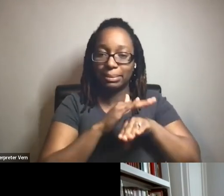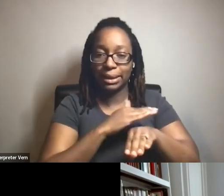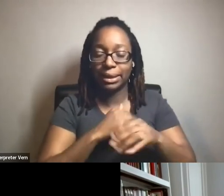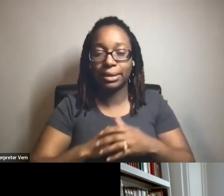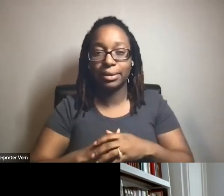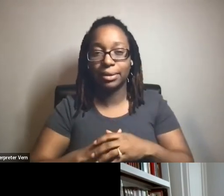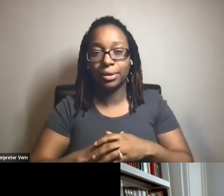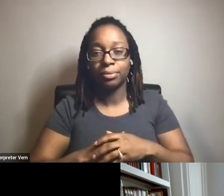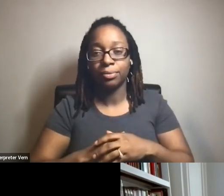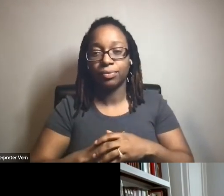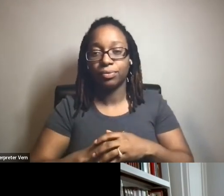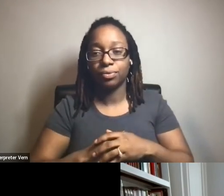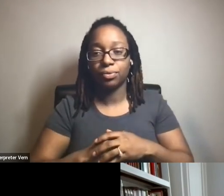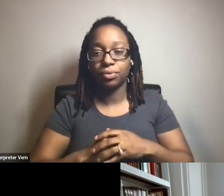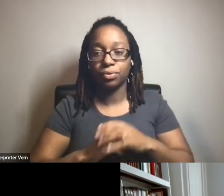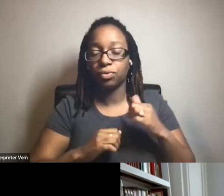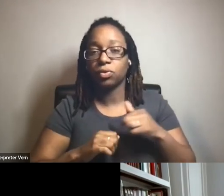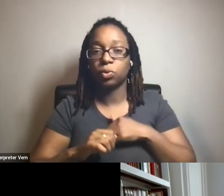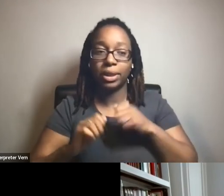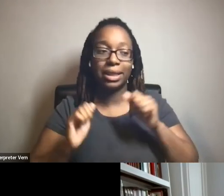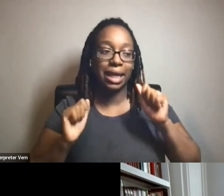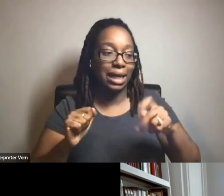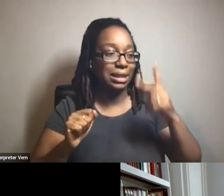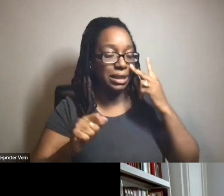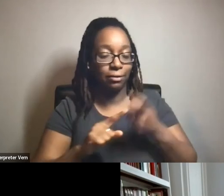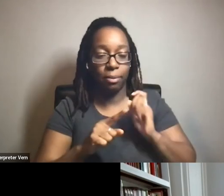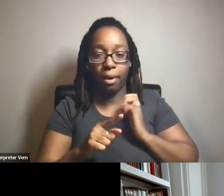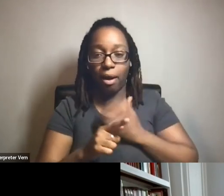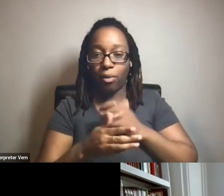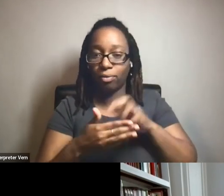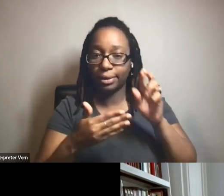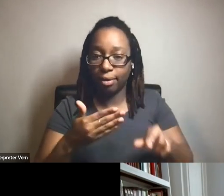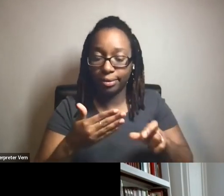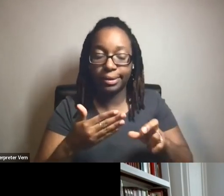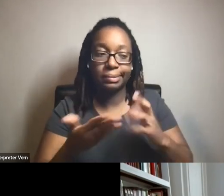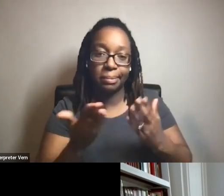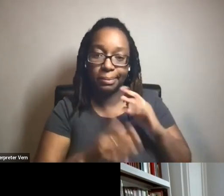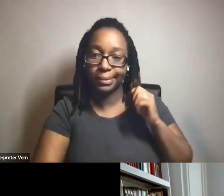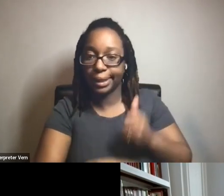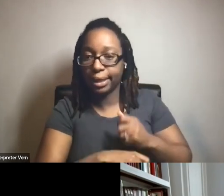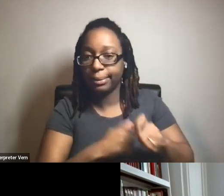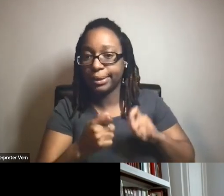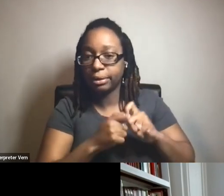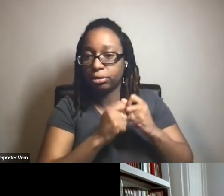you know, we, we can support that from our findings and develop a framework where we can, uh,